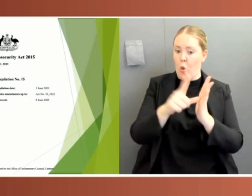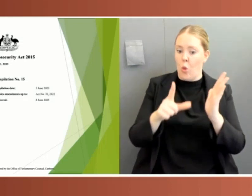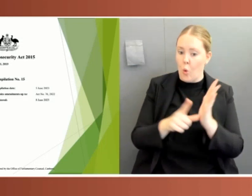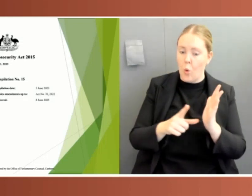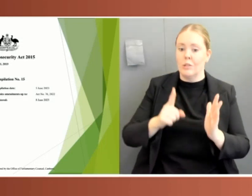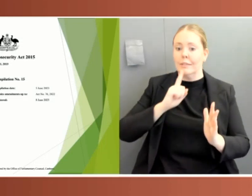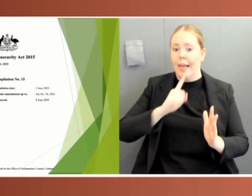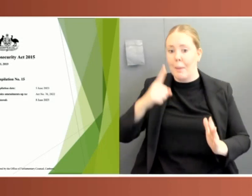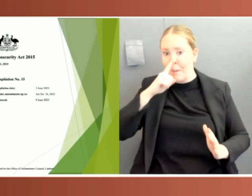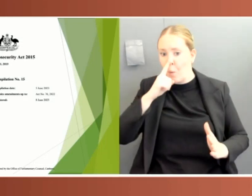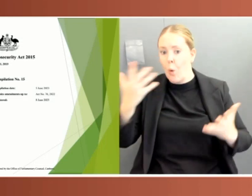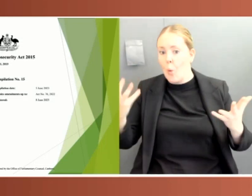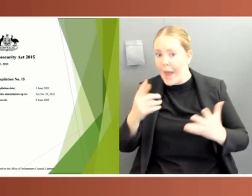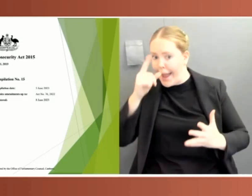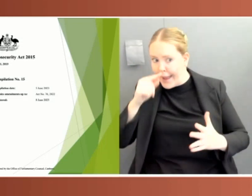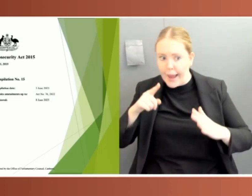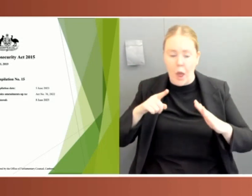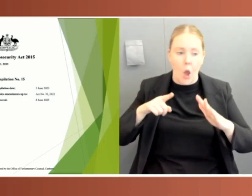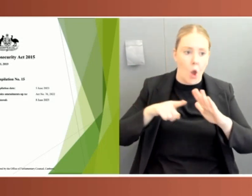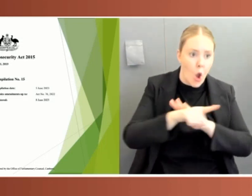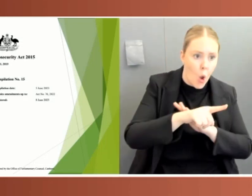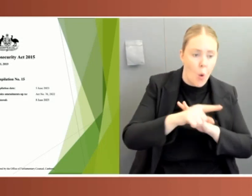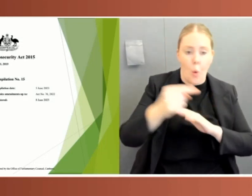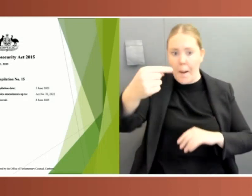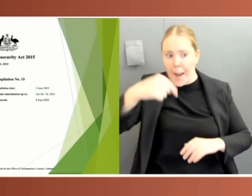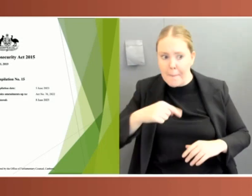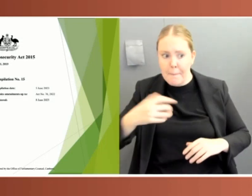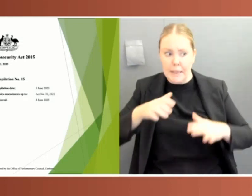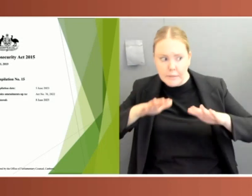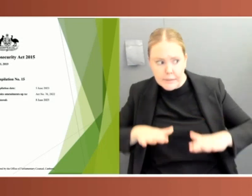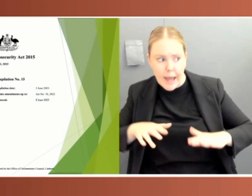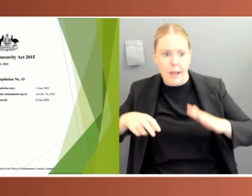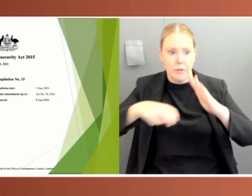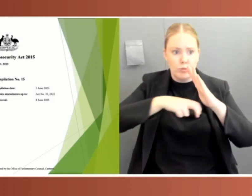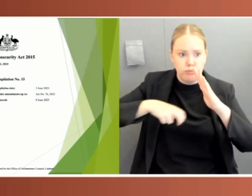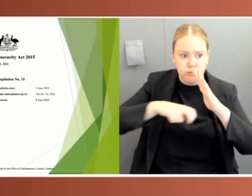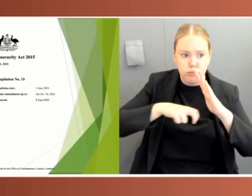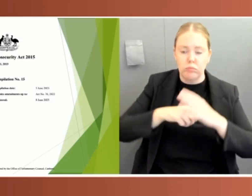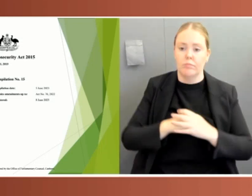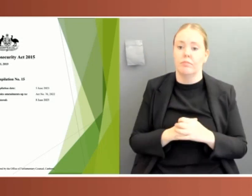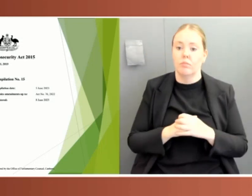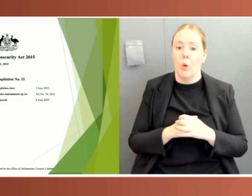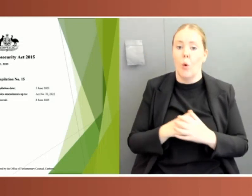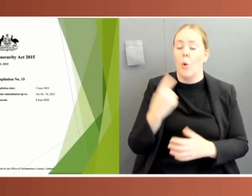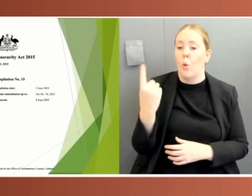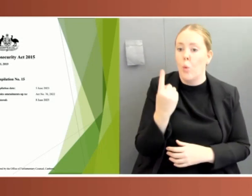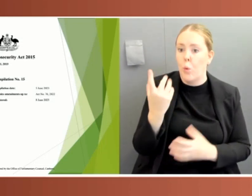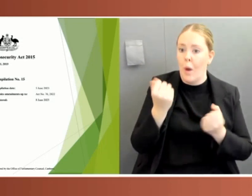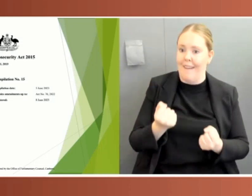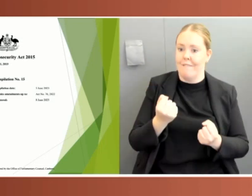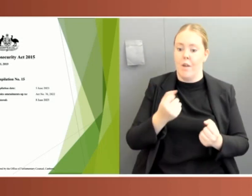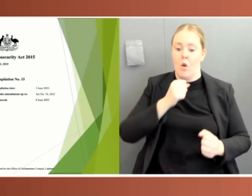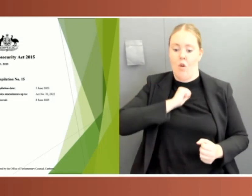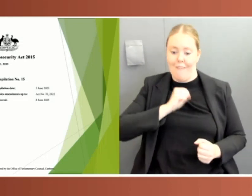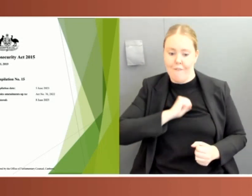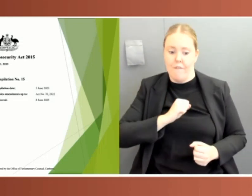impose control orders on individuals who have been exposed to or show signs of symptoms of a listed human disease. Control orders may require